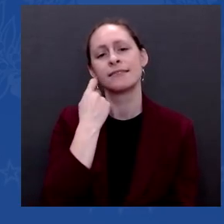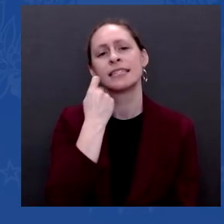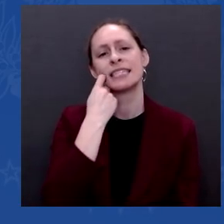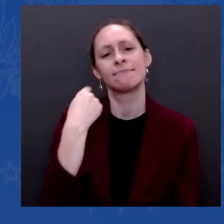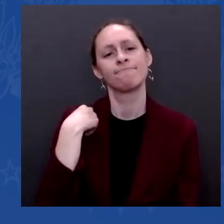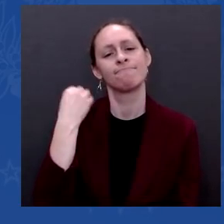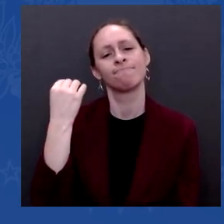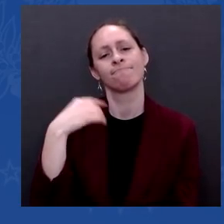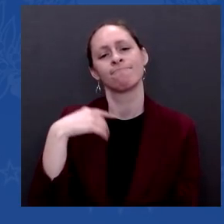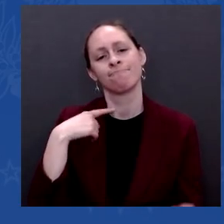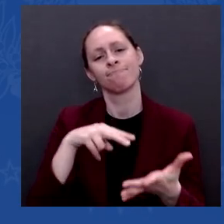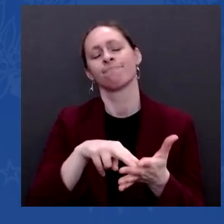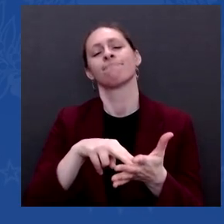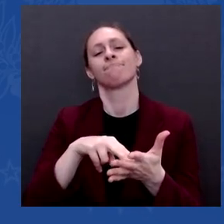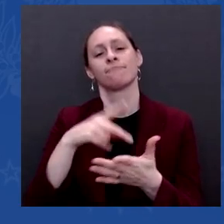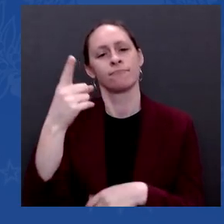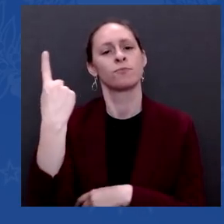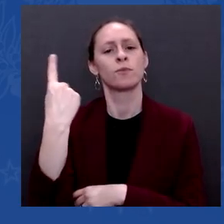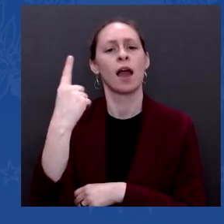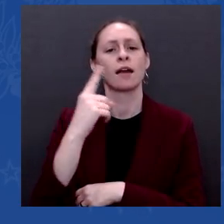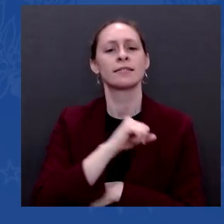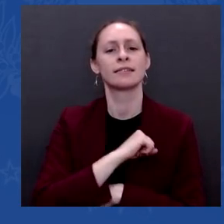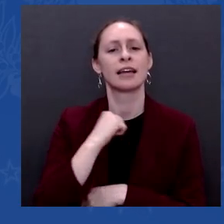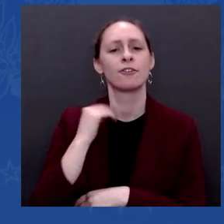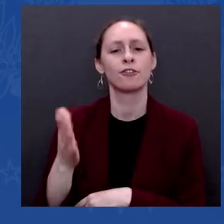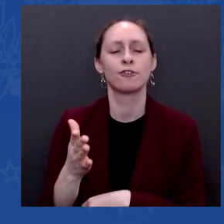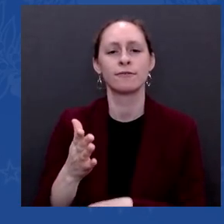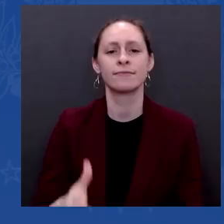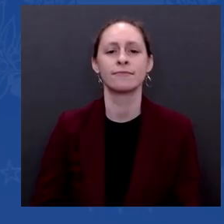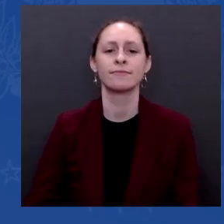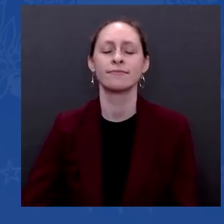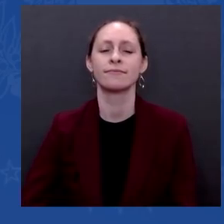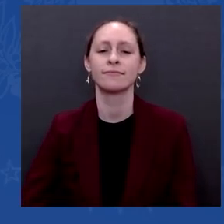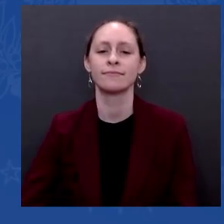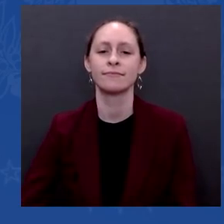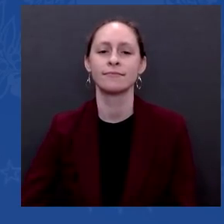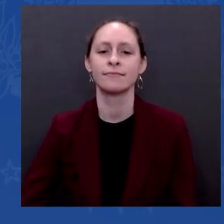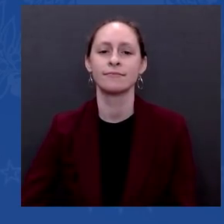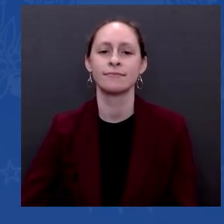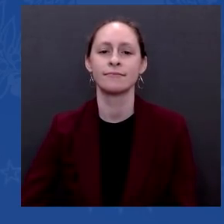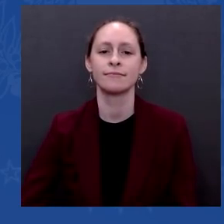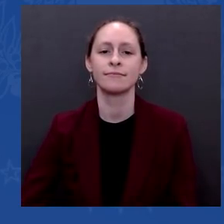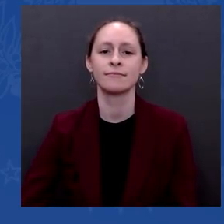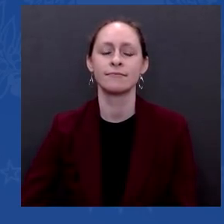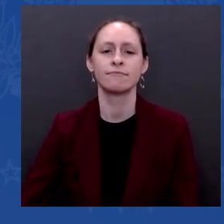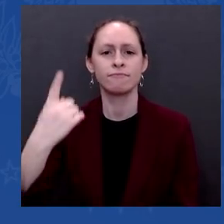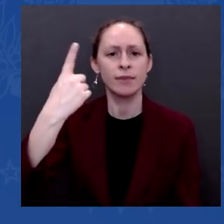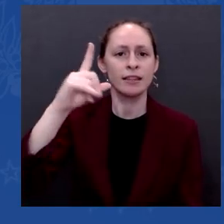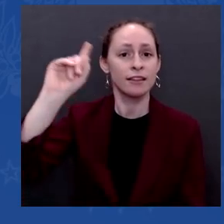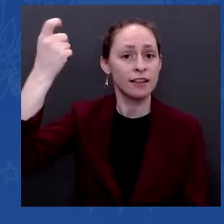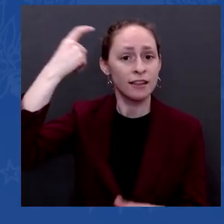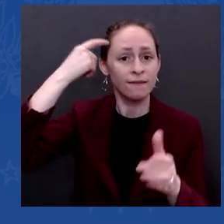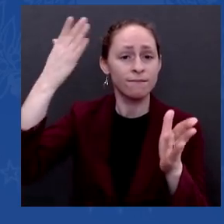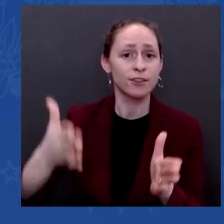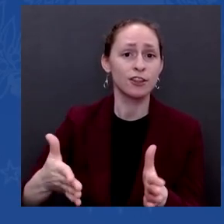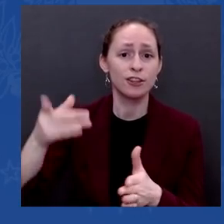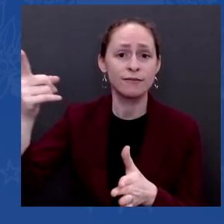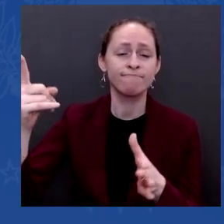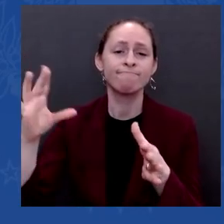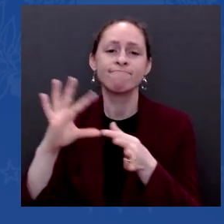— excuse me, Governor Sununu — when he decided he wasn't going to run for the Senate in New Hampshire. Here's what he said.